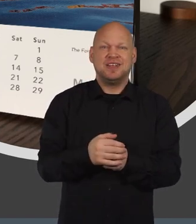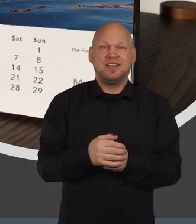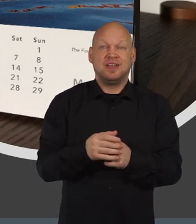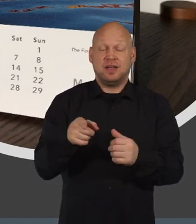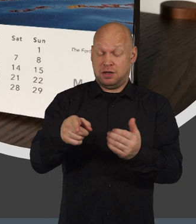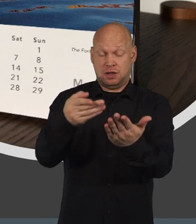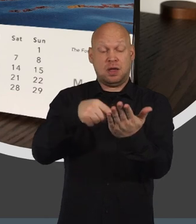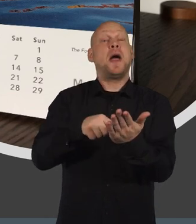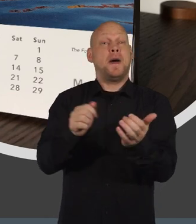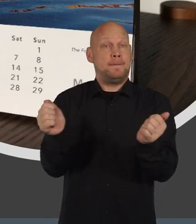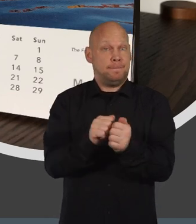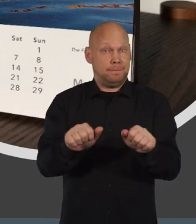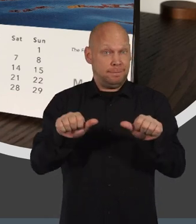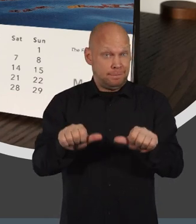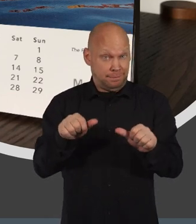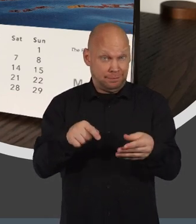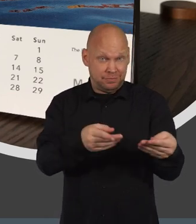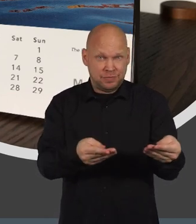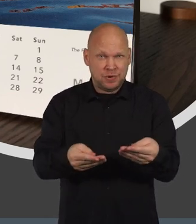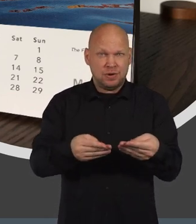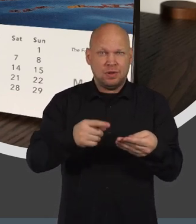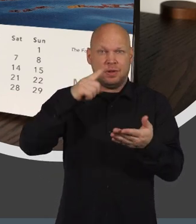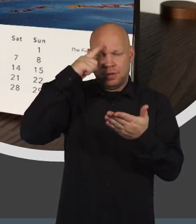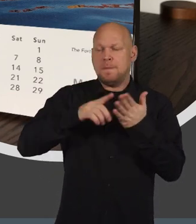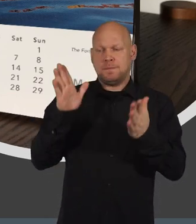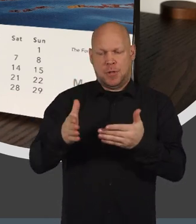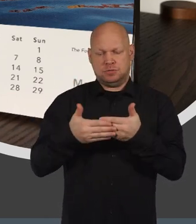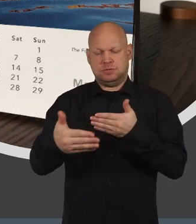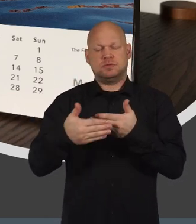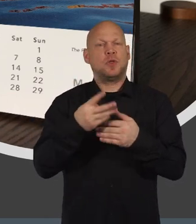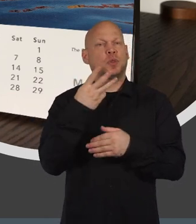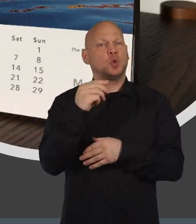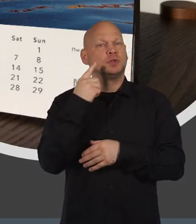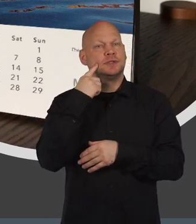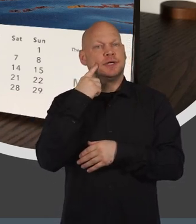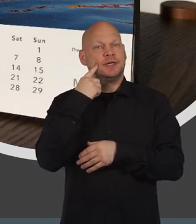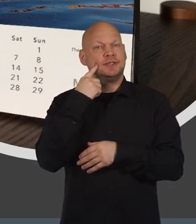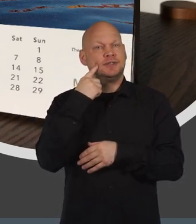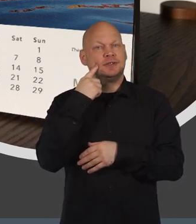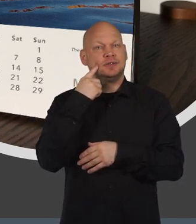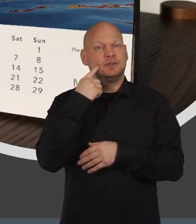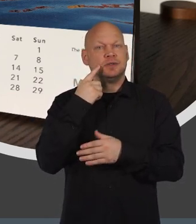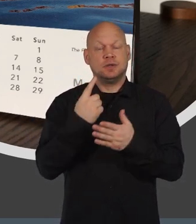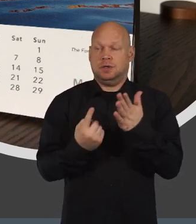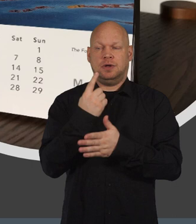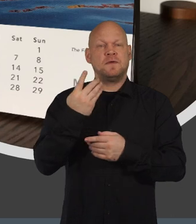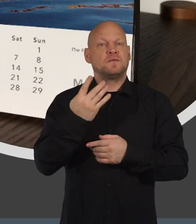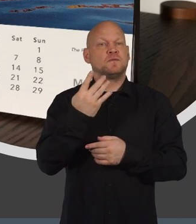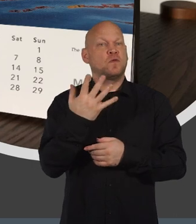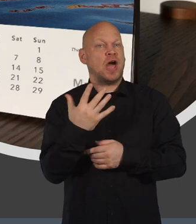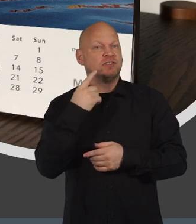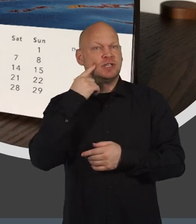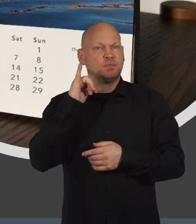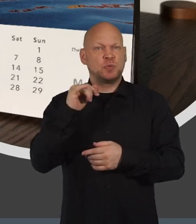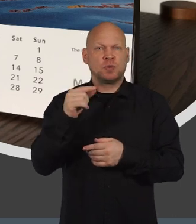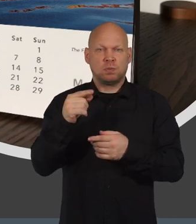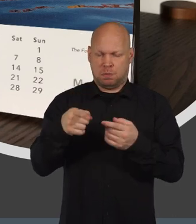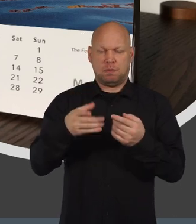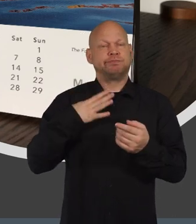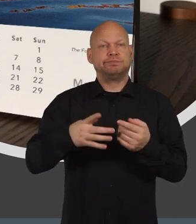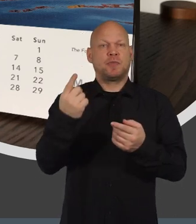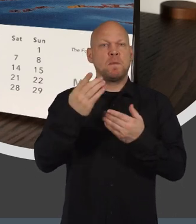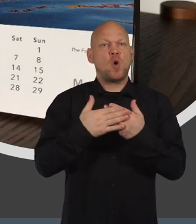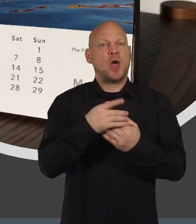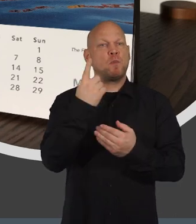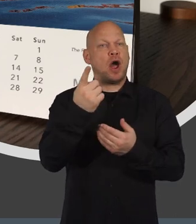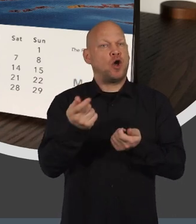Once the request is validated, the decision must be made within 30 days, or 45 days if the request is to more than one